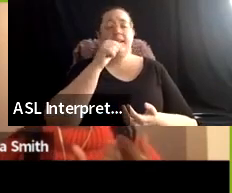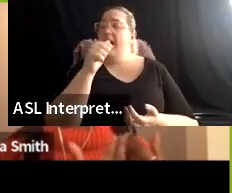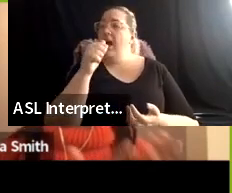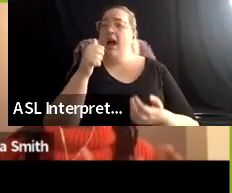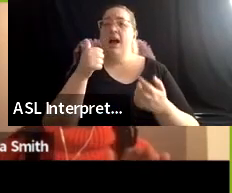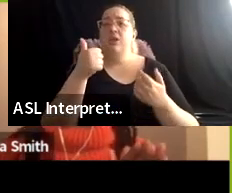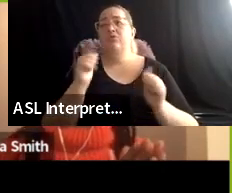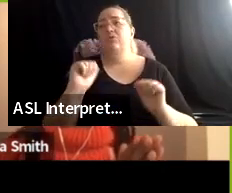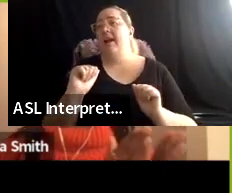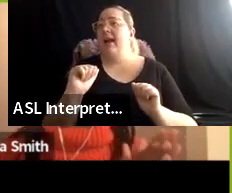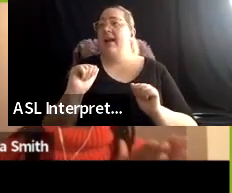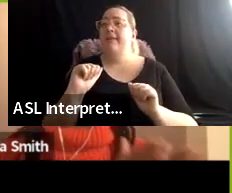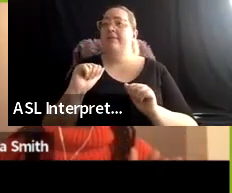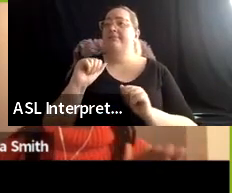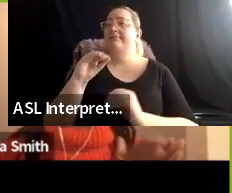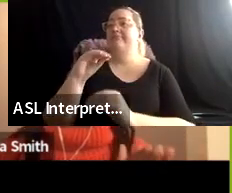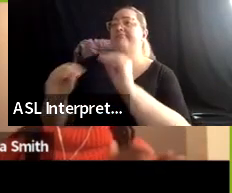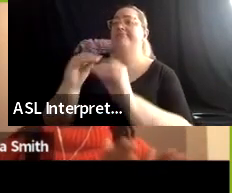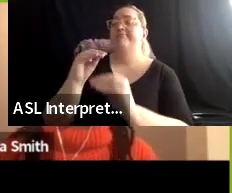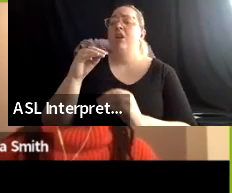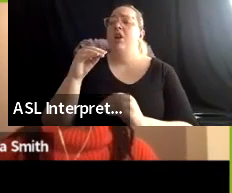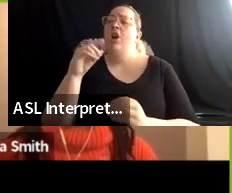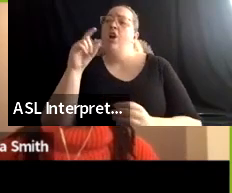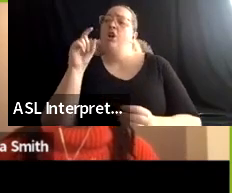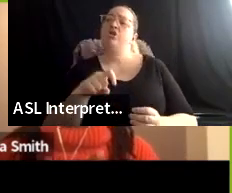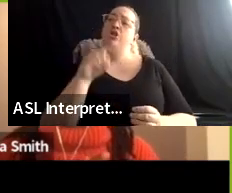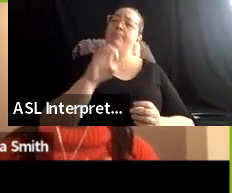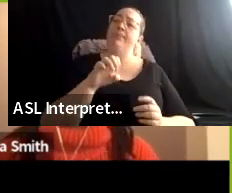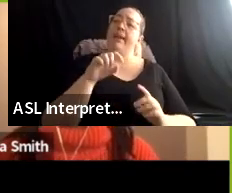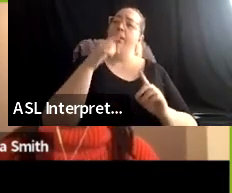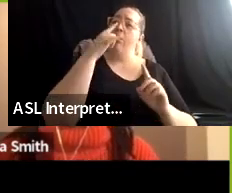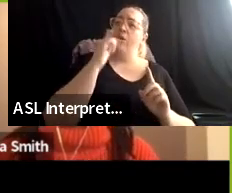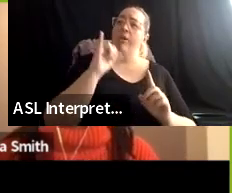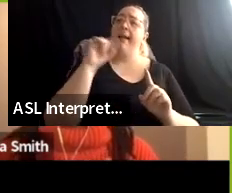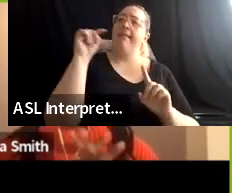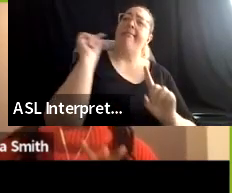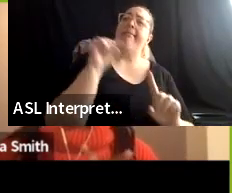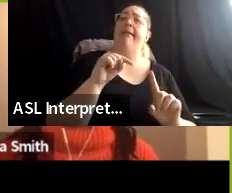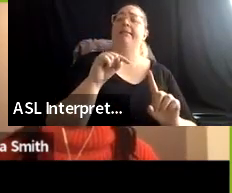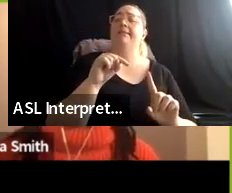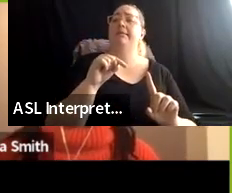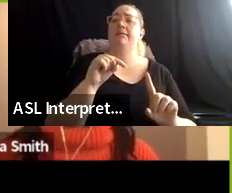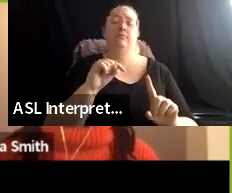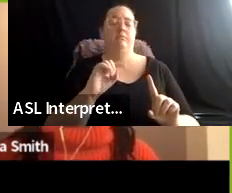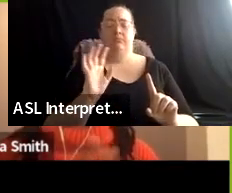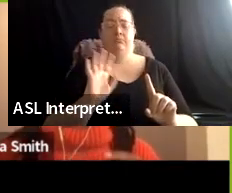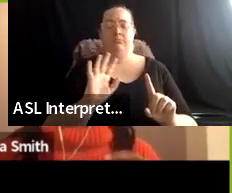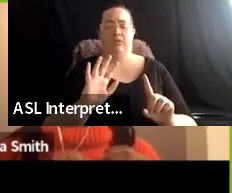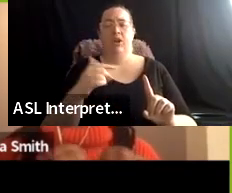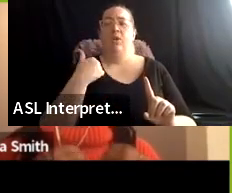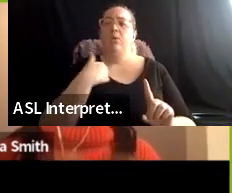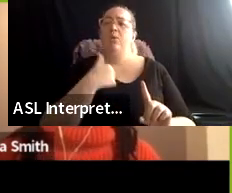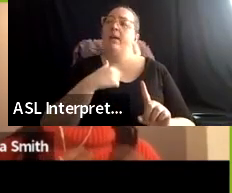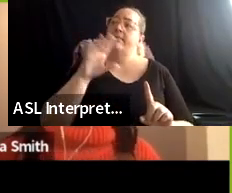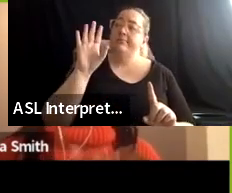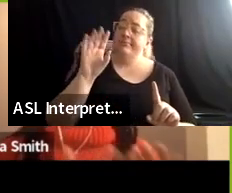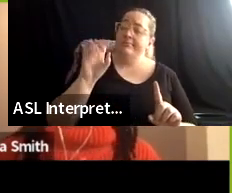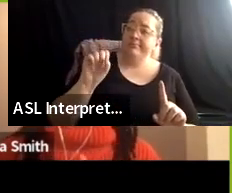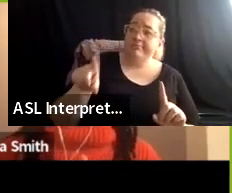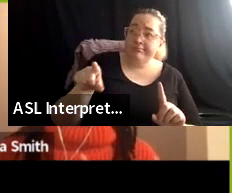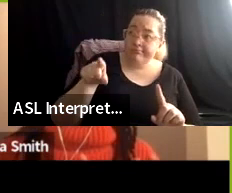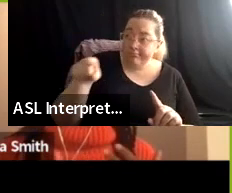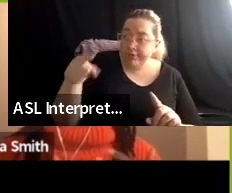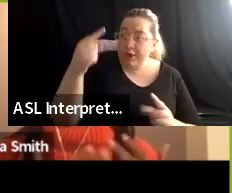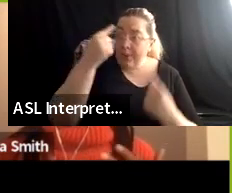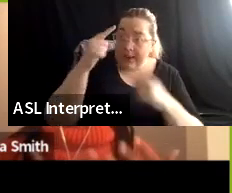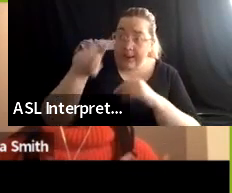saying this is what a land acknowledgement should be or should look like. Um, rather posing these questions to say, are you thinking about